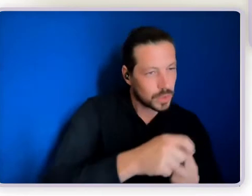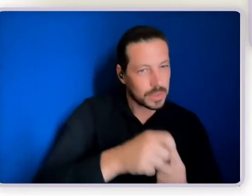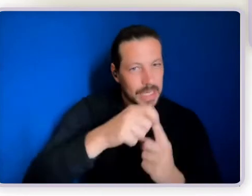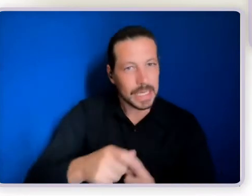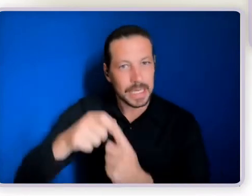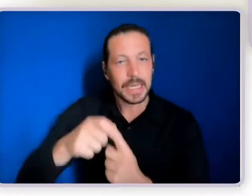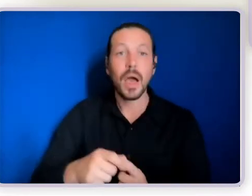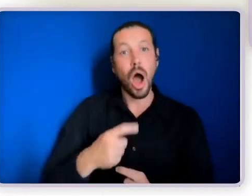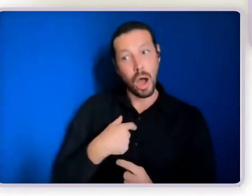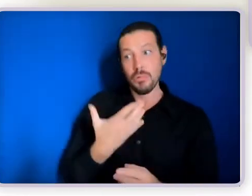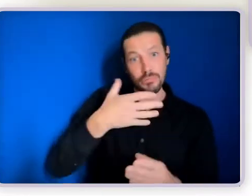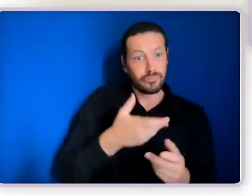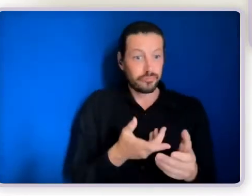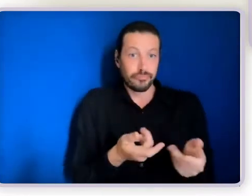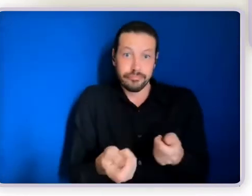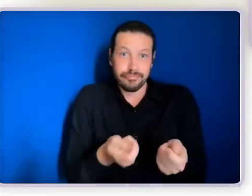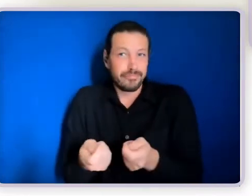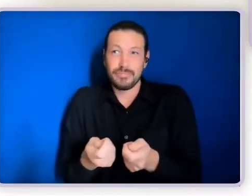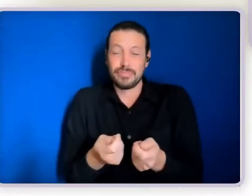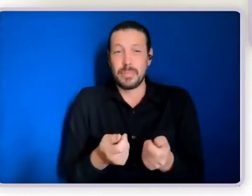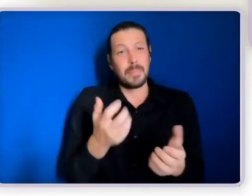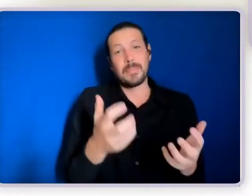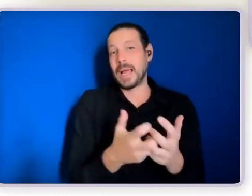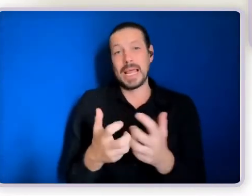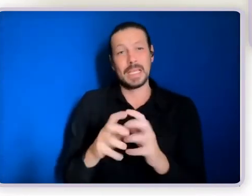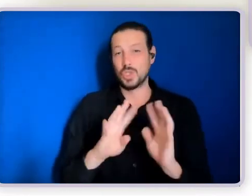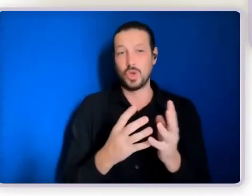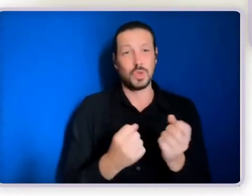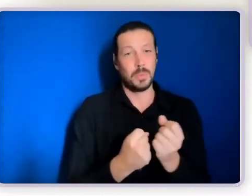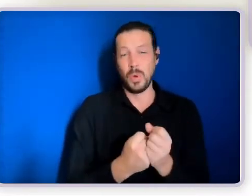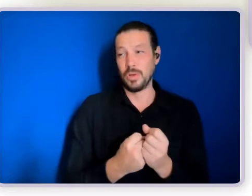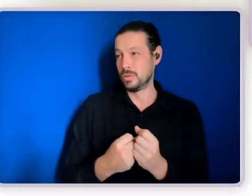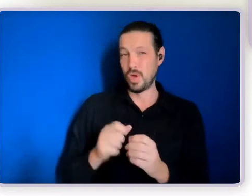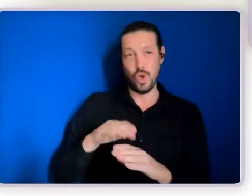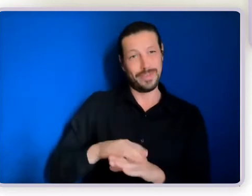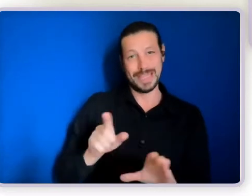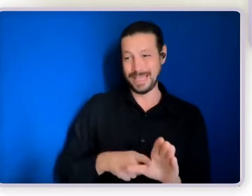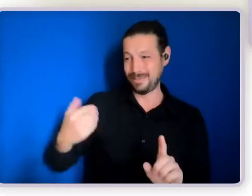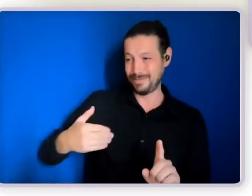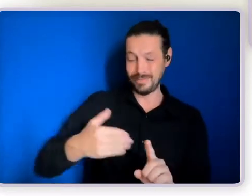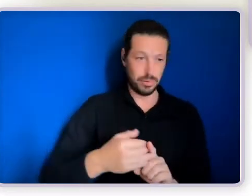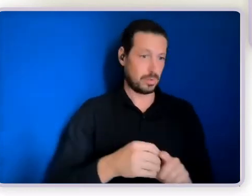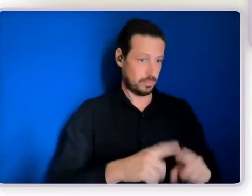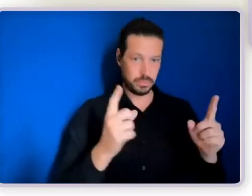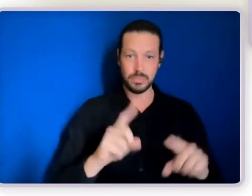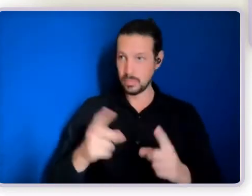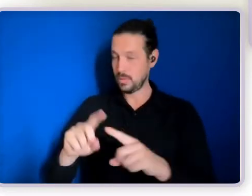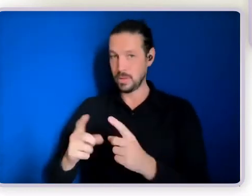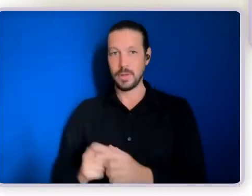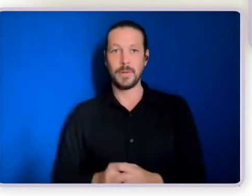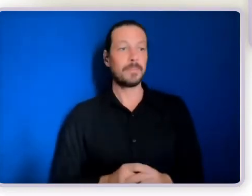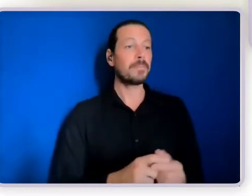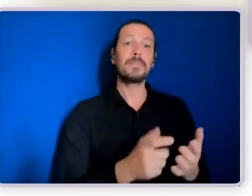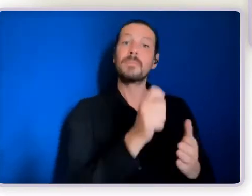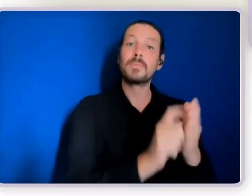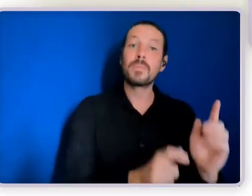last 10 years. They're all different. Every single circle is unique and different. The way I work with a person within a circle is unique